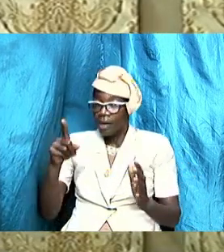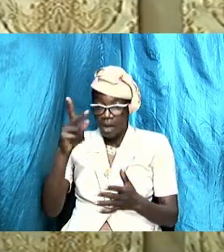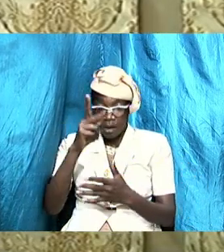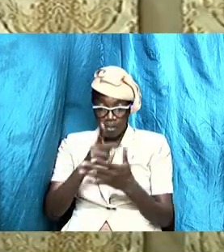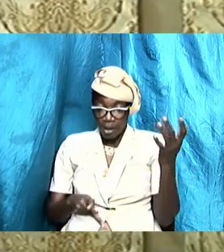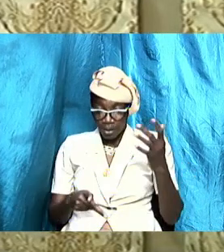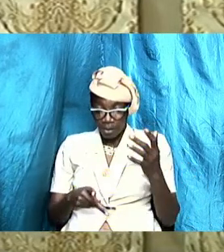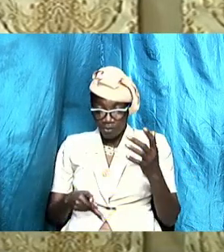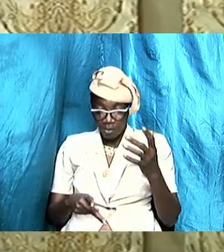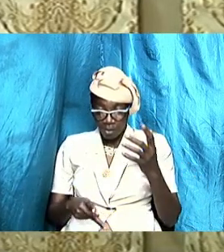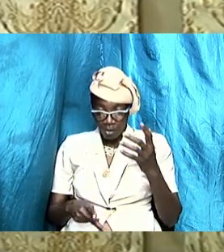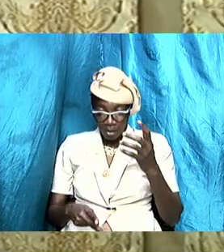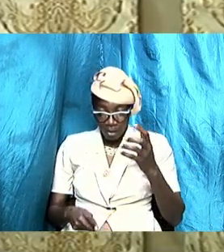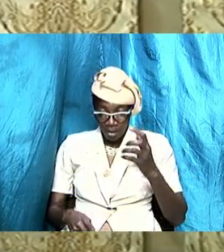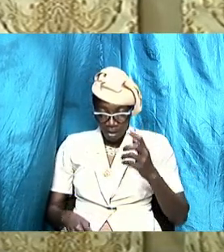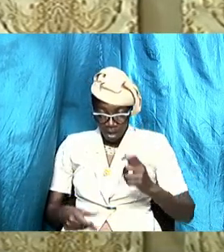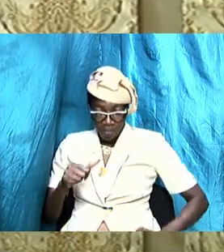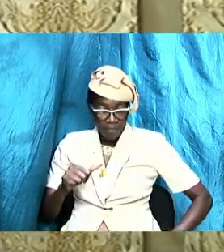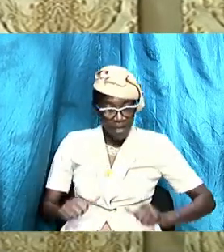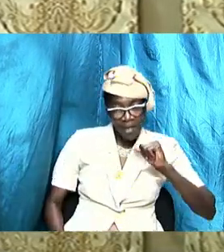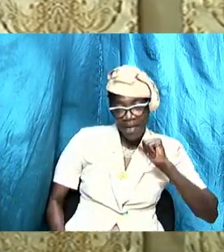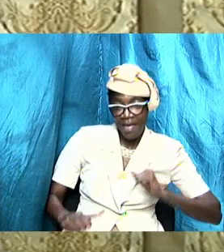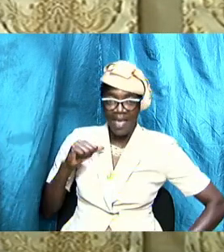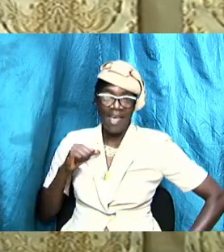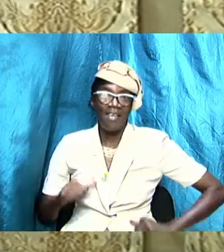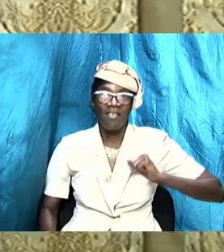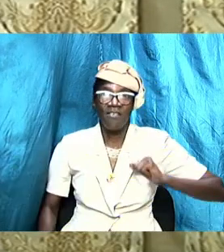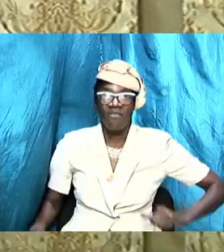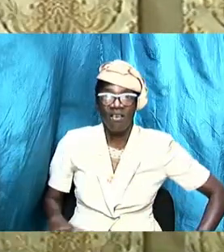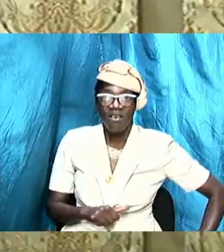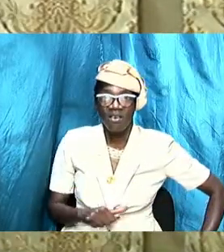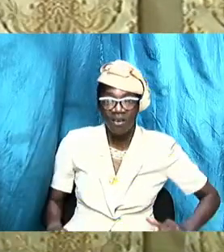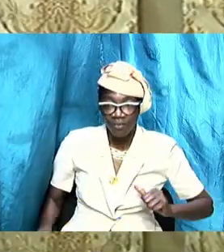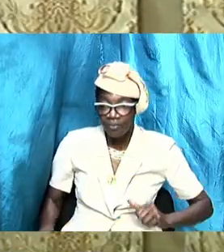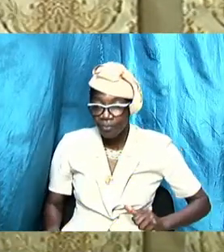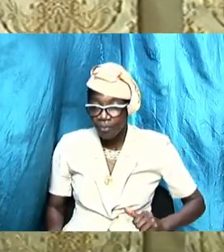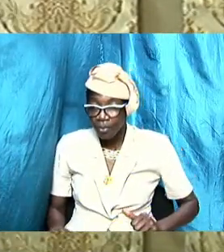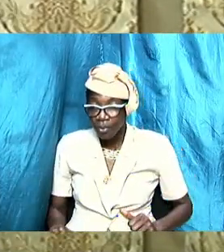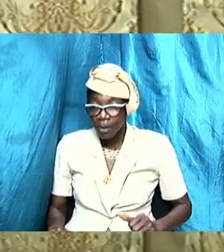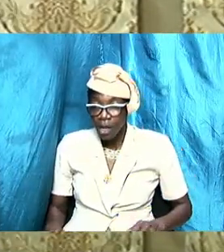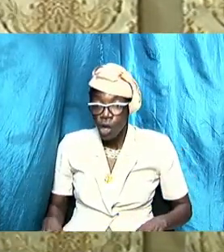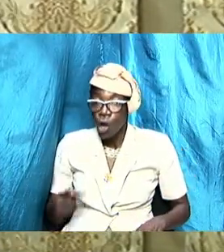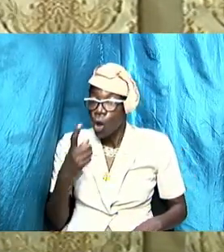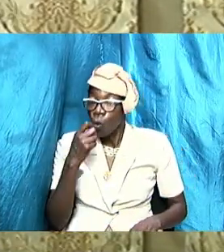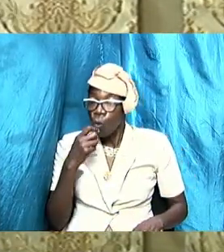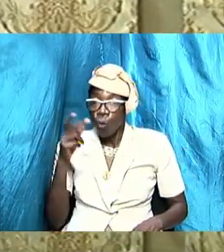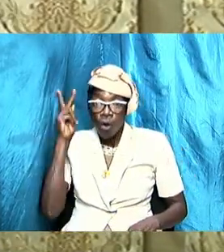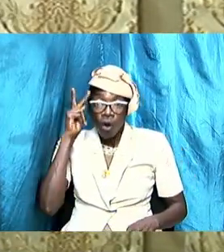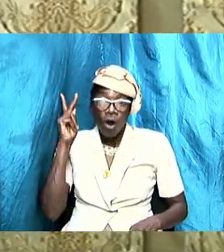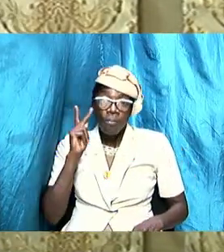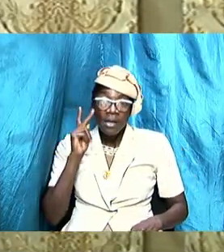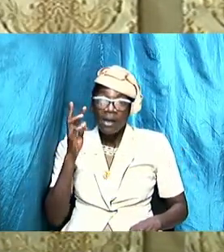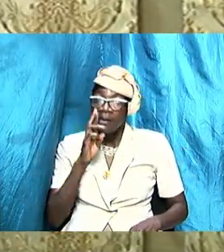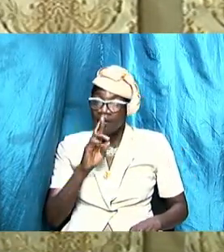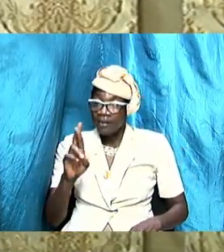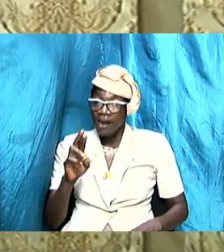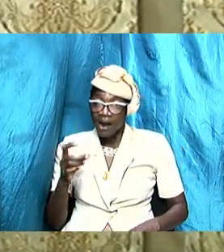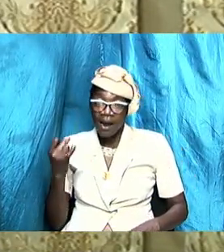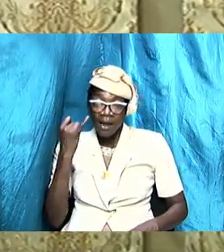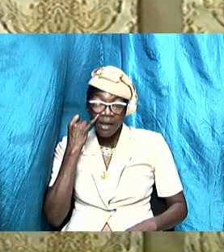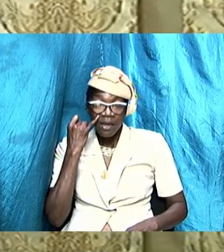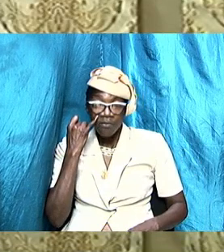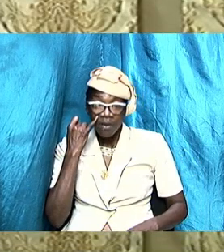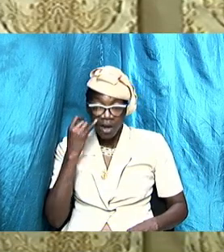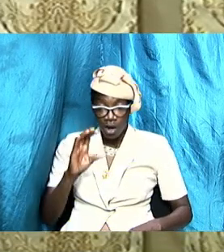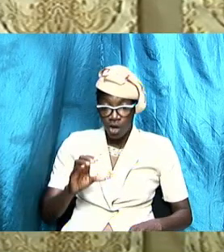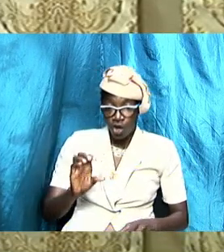but added to that who our parents are if we are church people where we go to